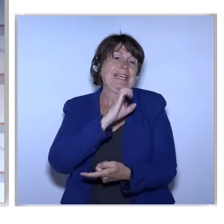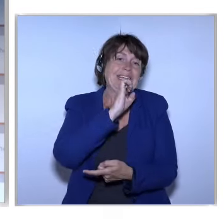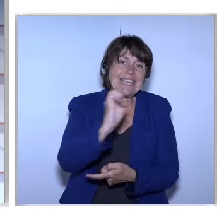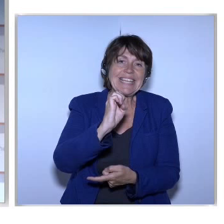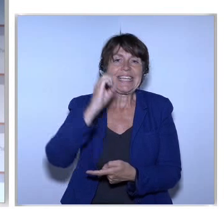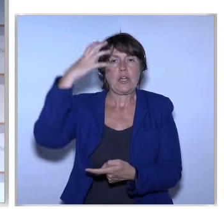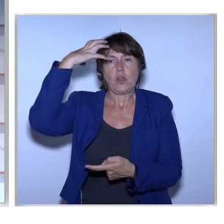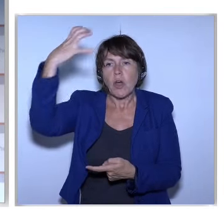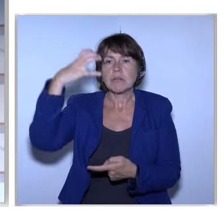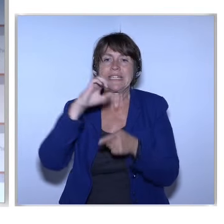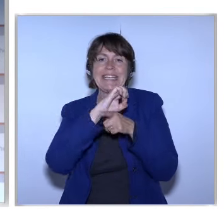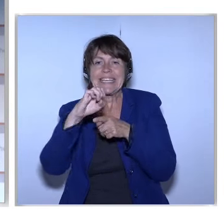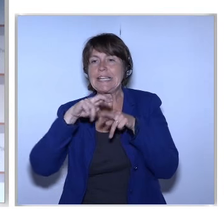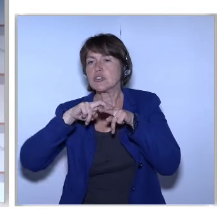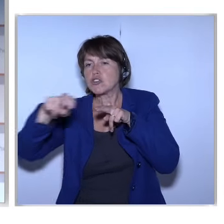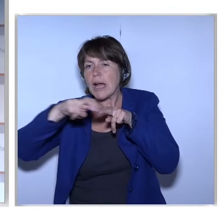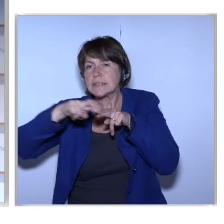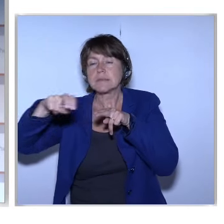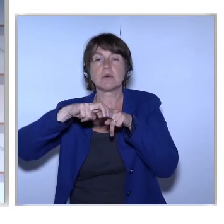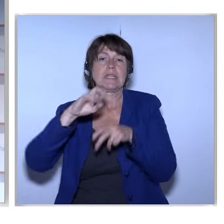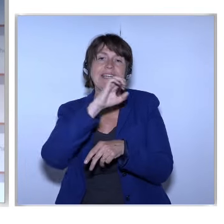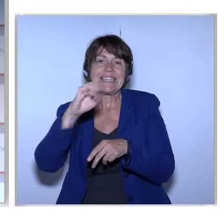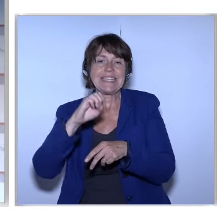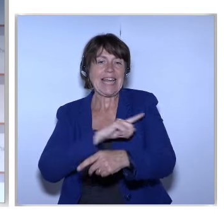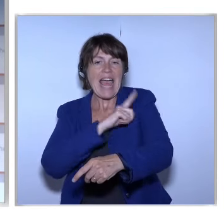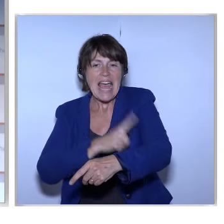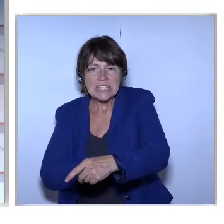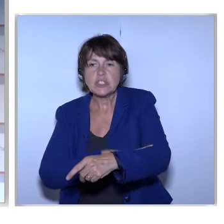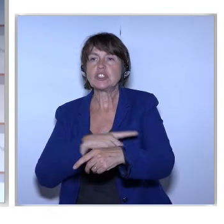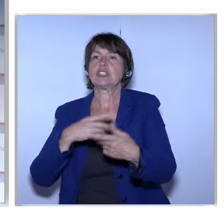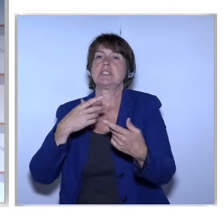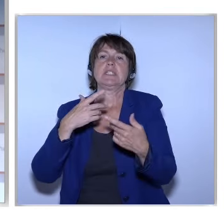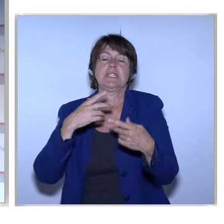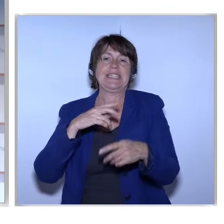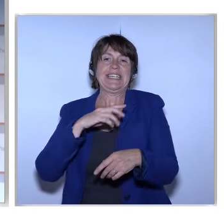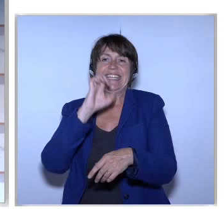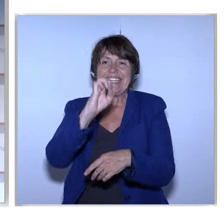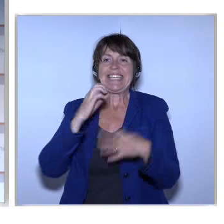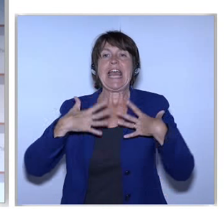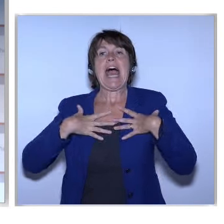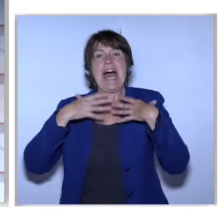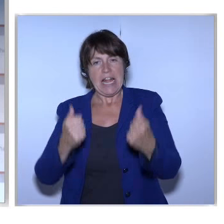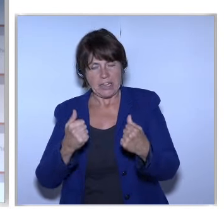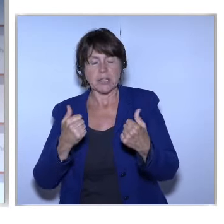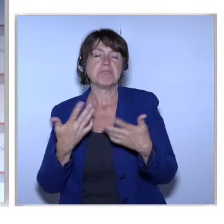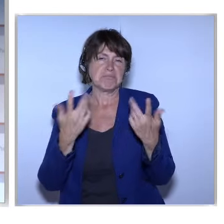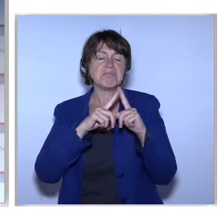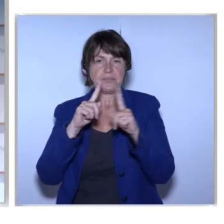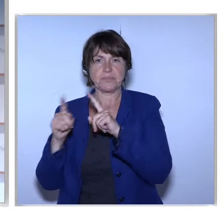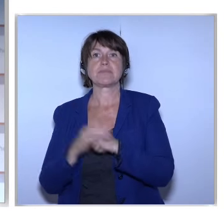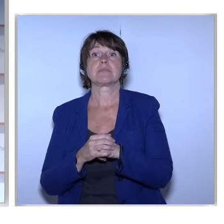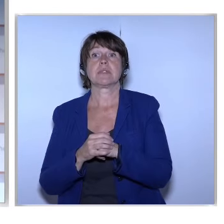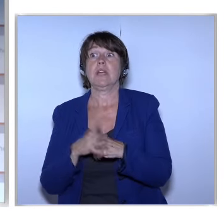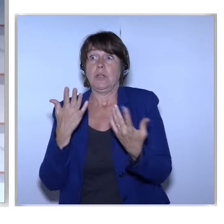-Transport That Should Be Available Seamlessly Across The EU And Finally Another Quote New